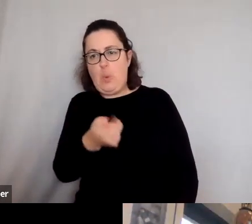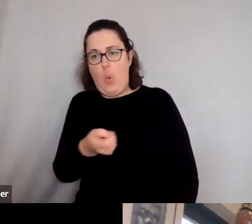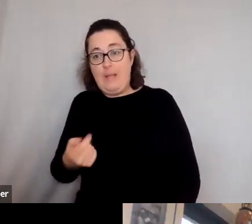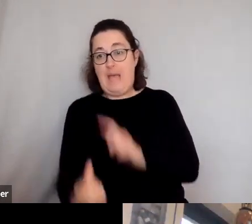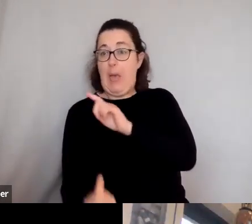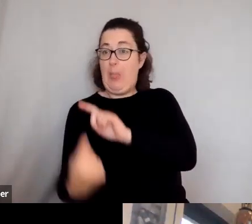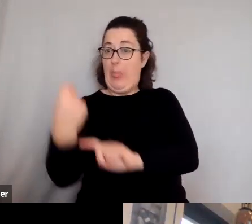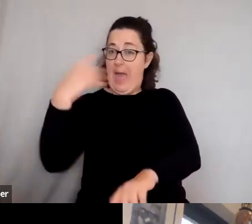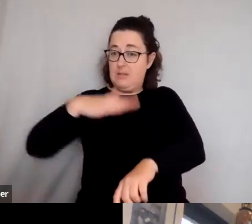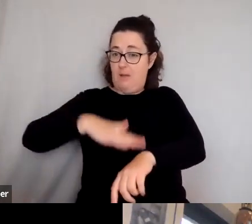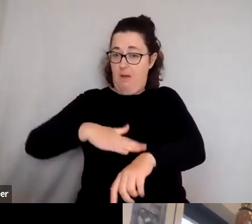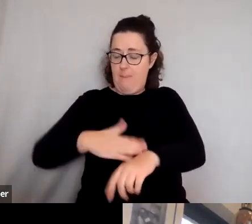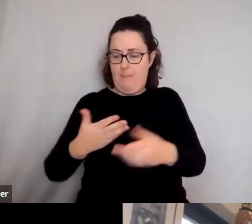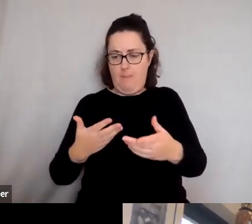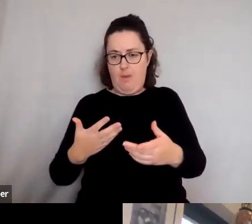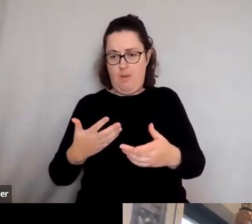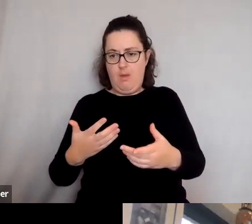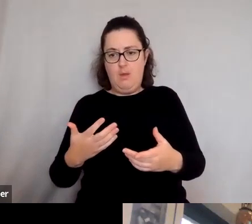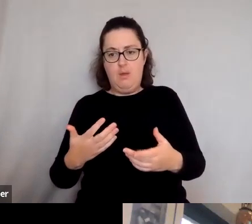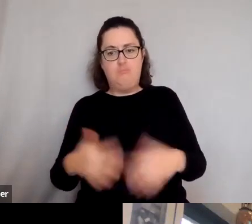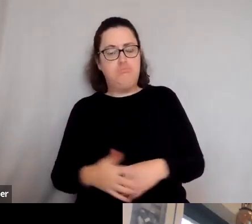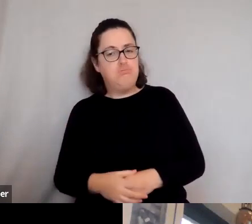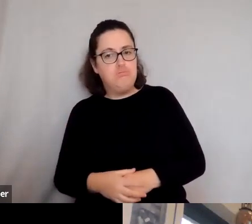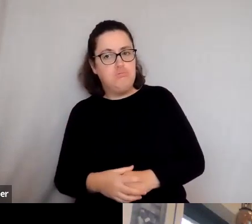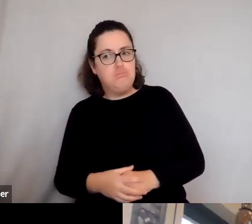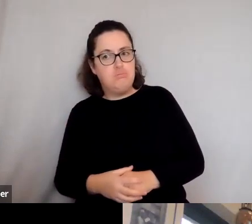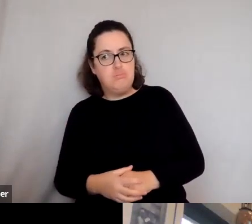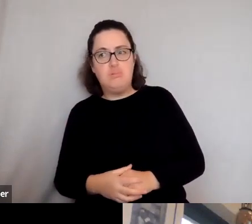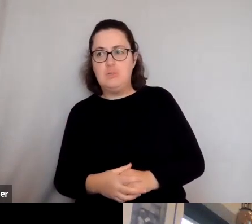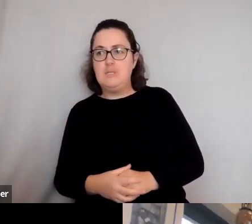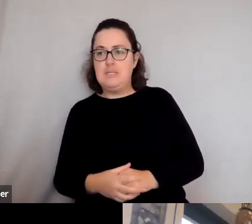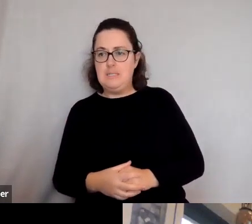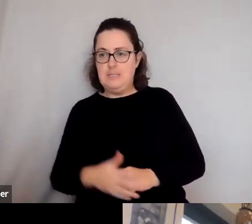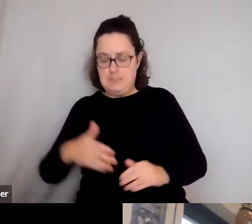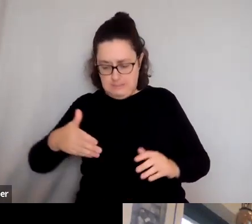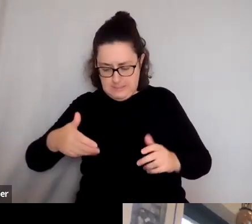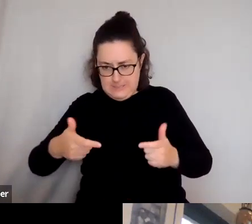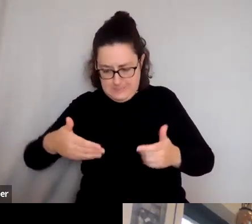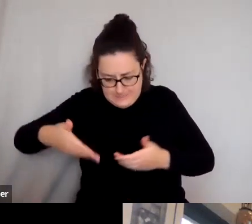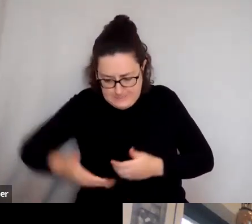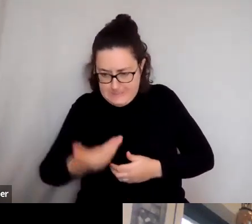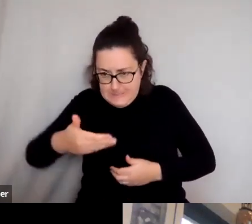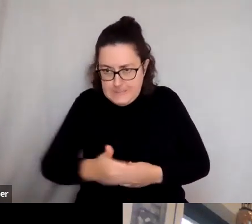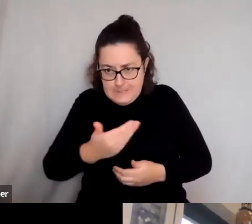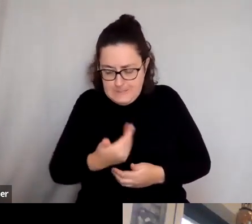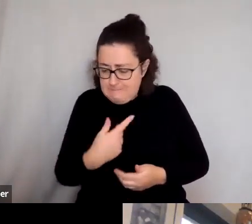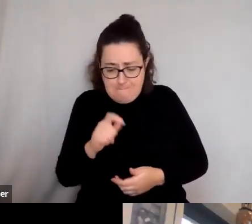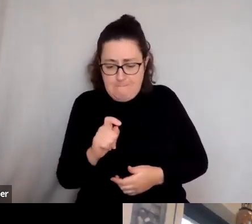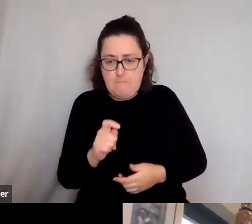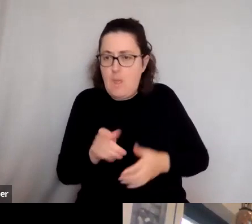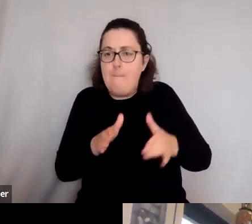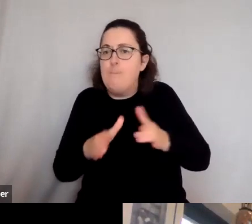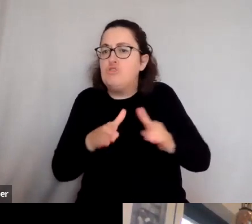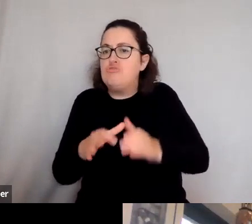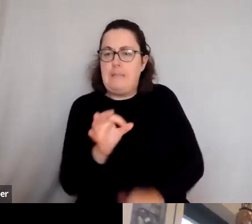time, you know, I still think, you know, actually digging up even little scraps of pottery,